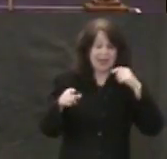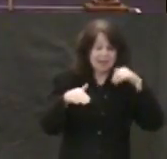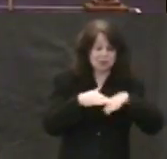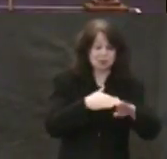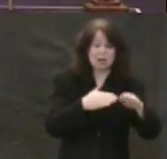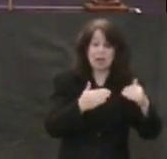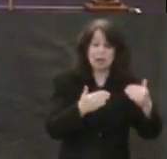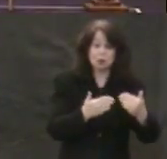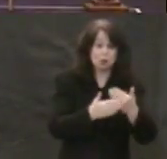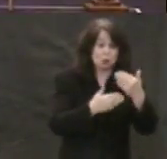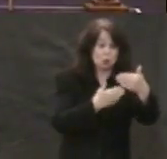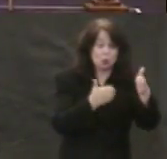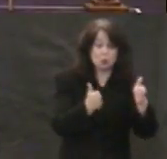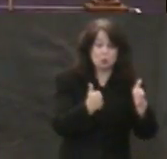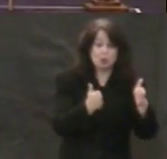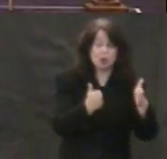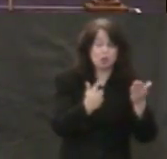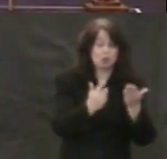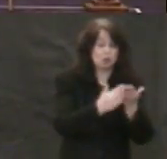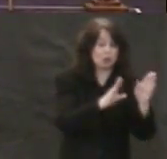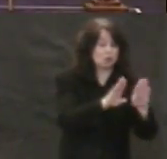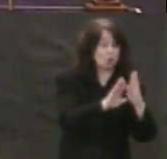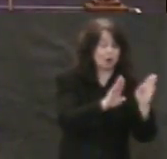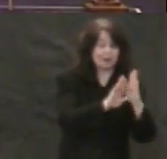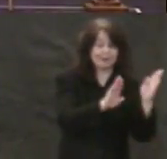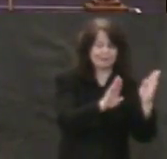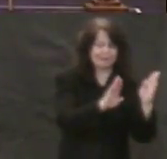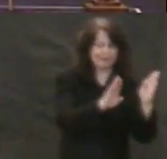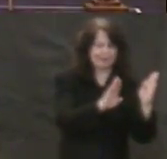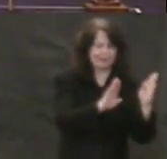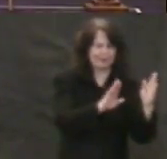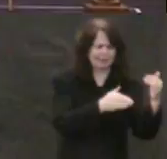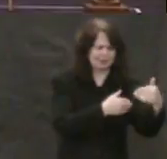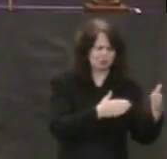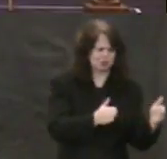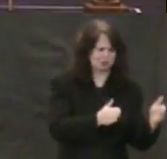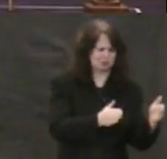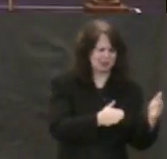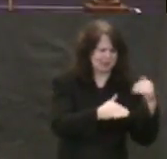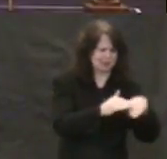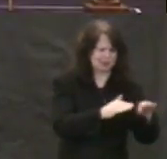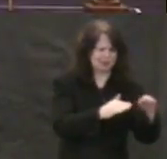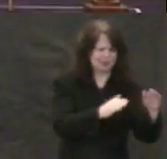room through a door that opened for us. How clever.